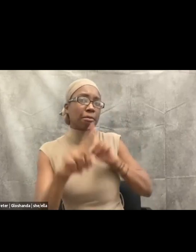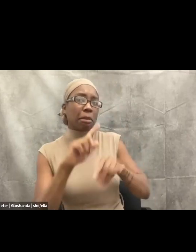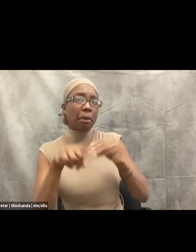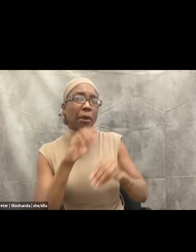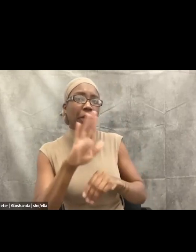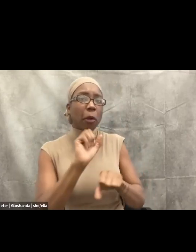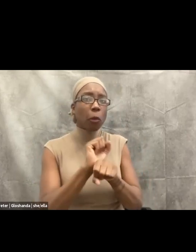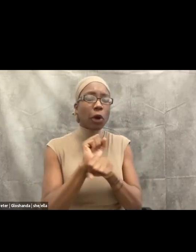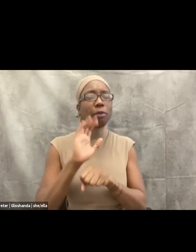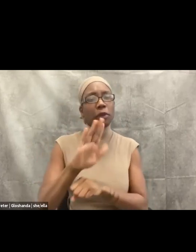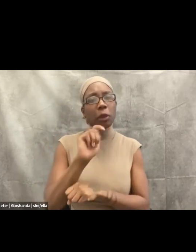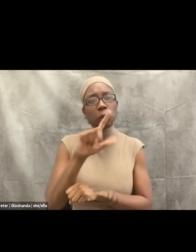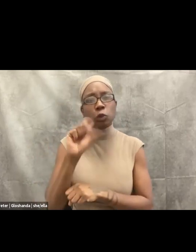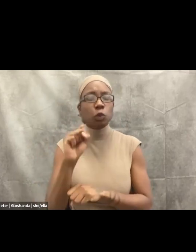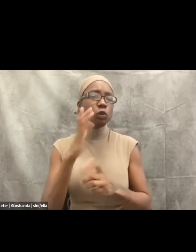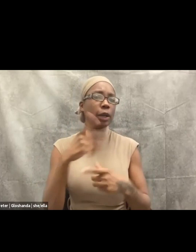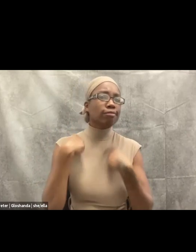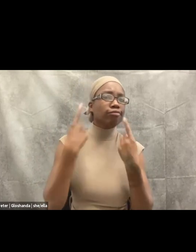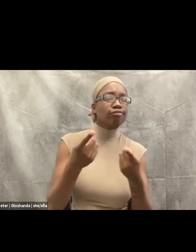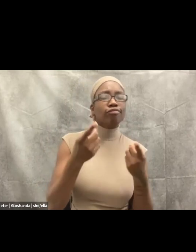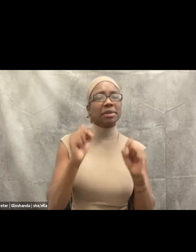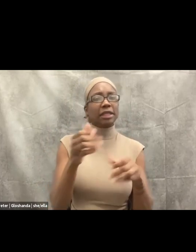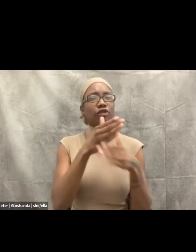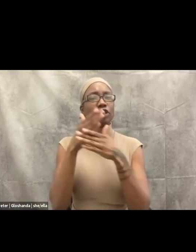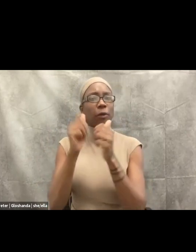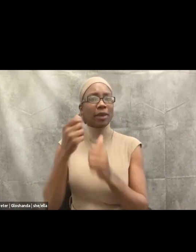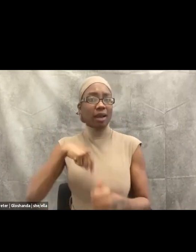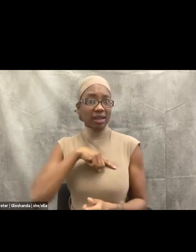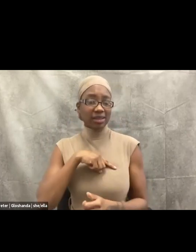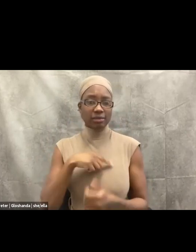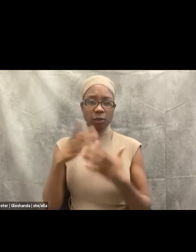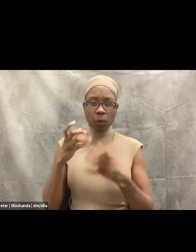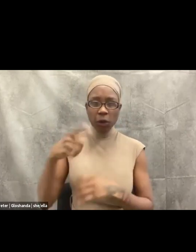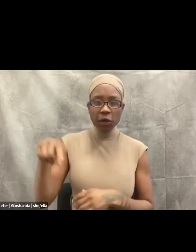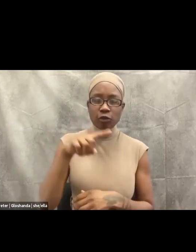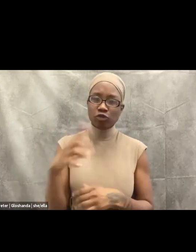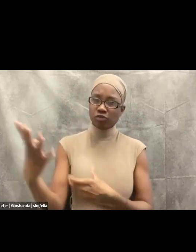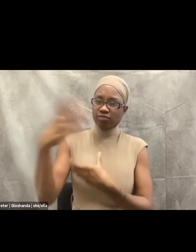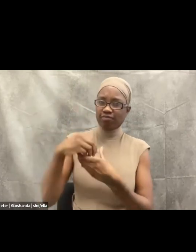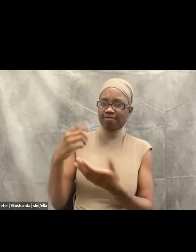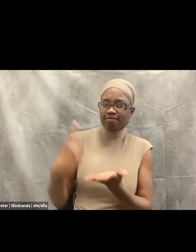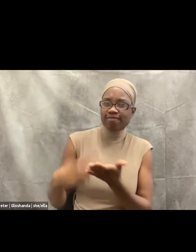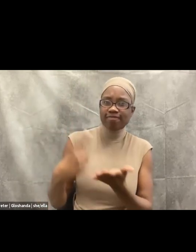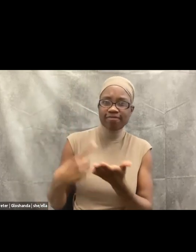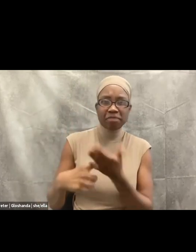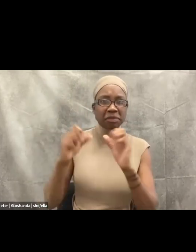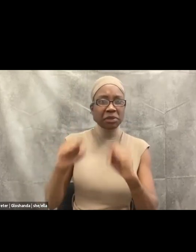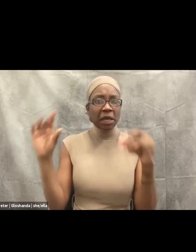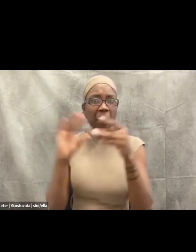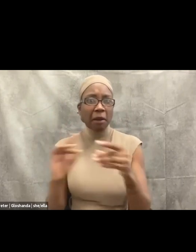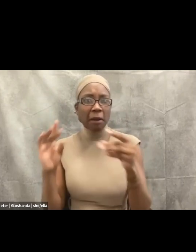we dialogue. We truly want to hear from you. And with that, I'd like to start with our first